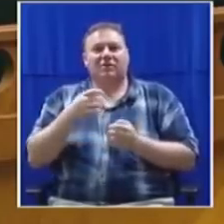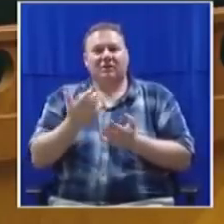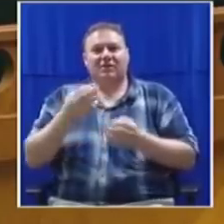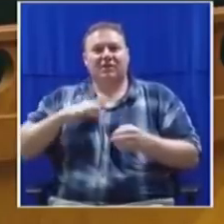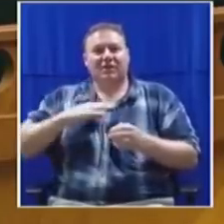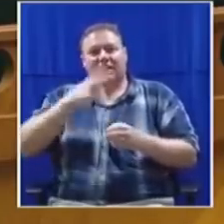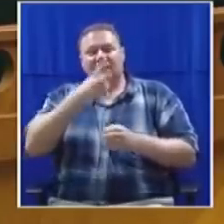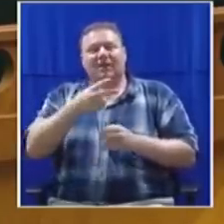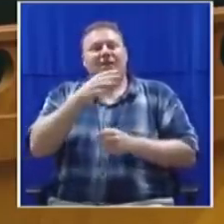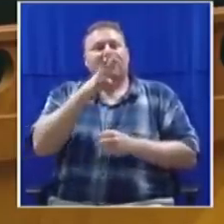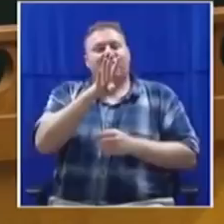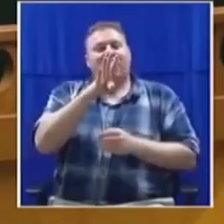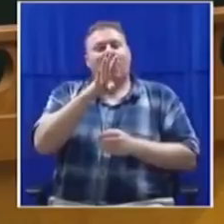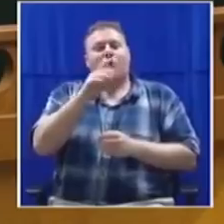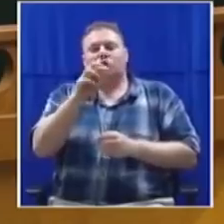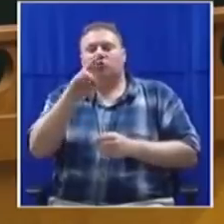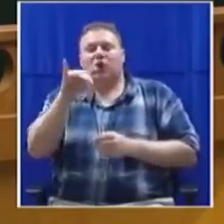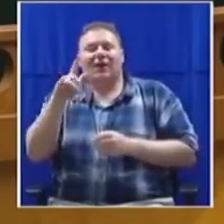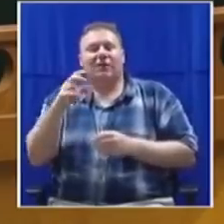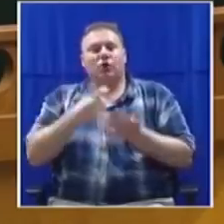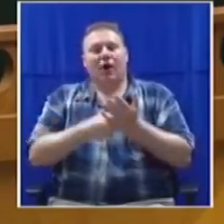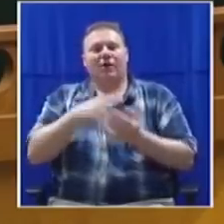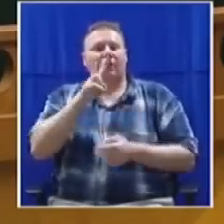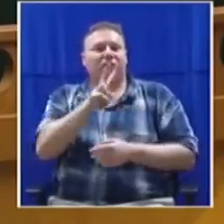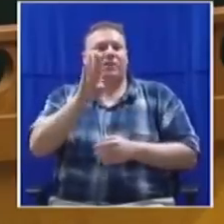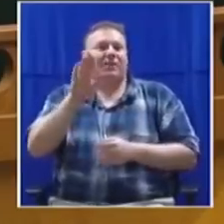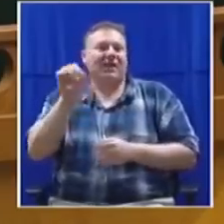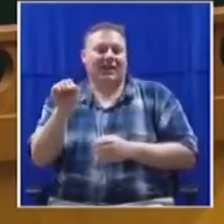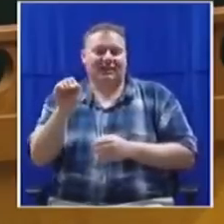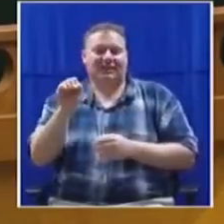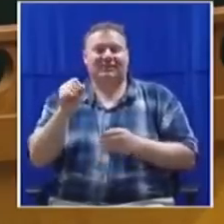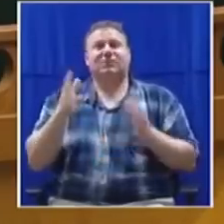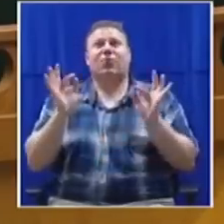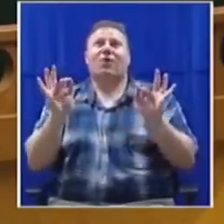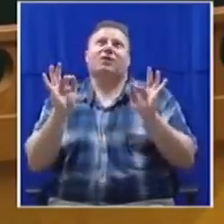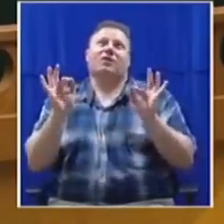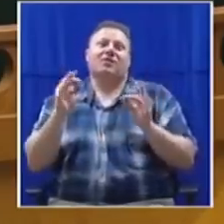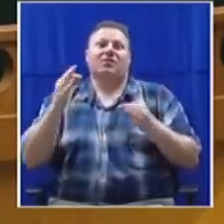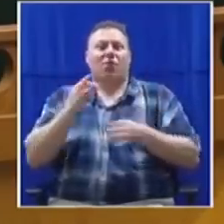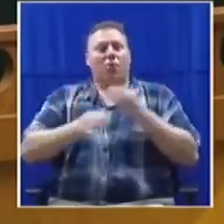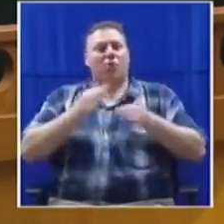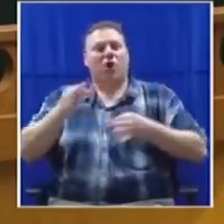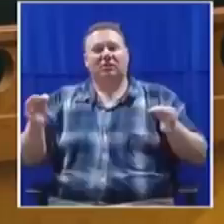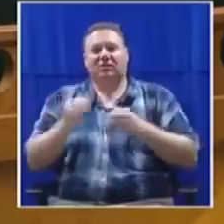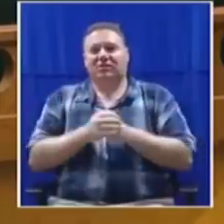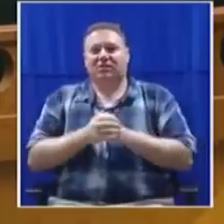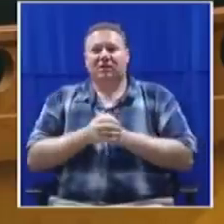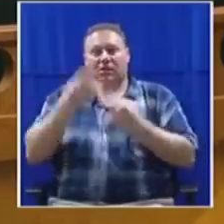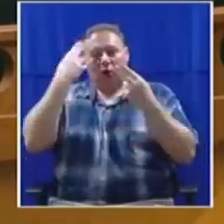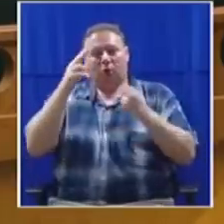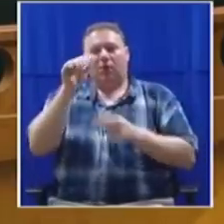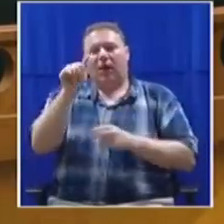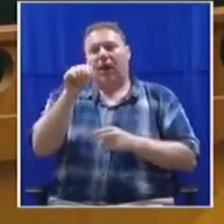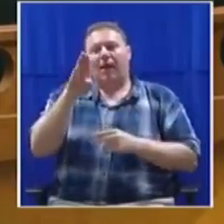VBS, and what a shiny prize that would be. You know, Honorable Abrams, you're completely,